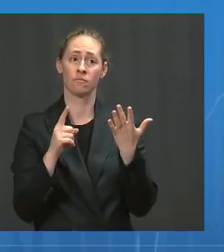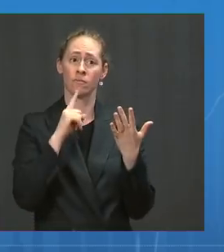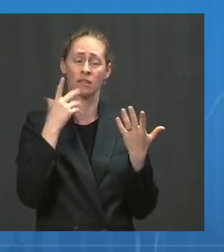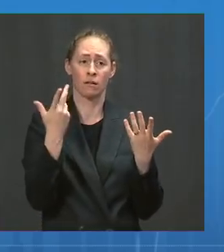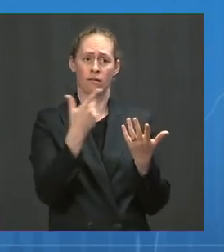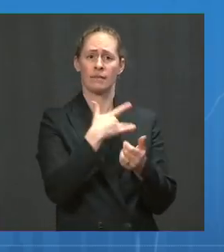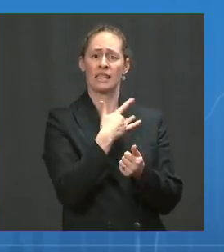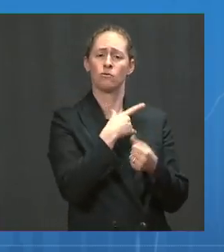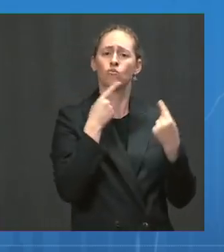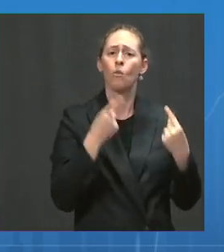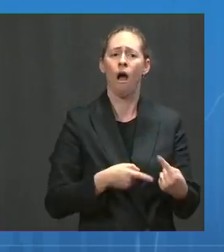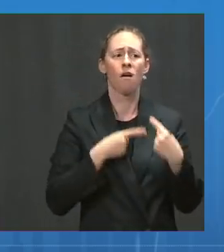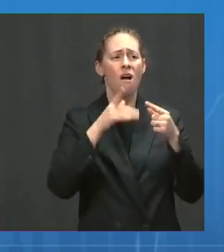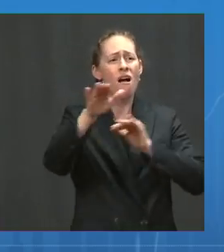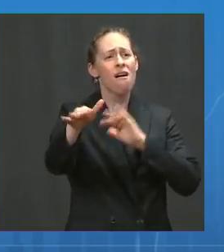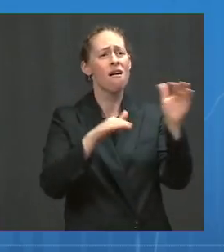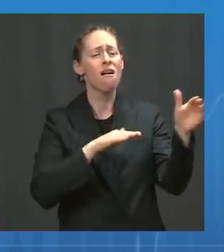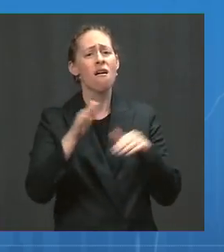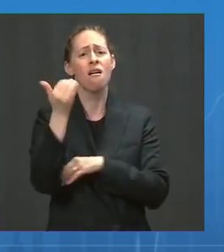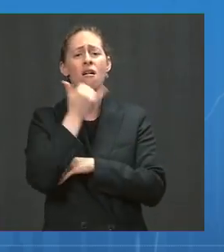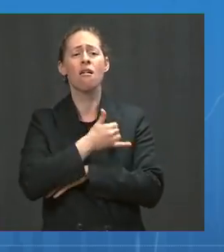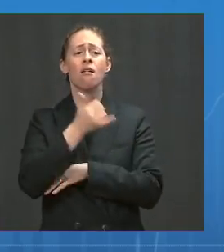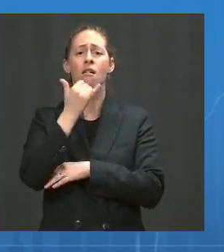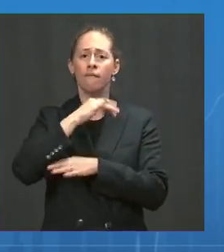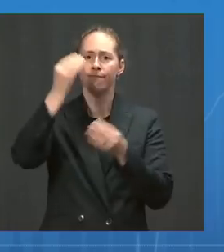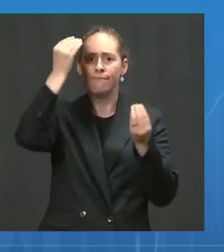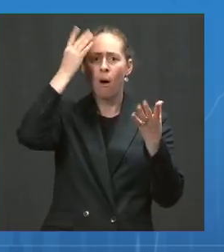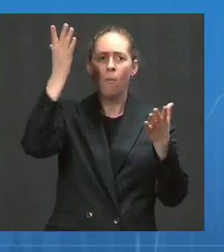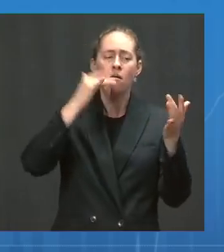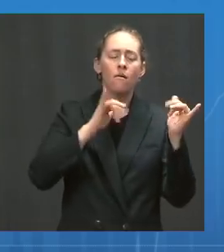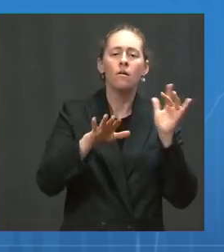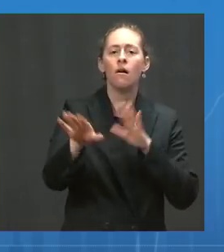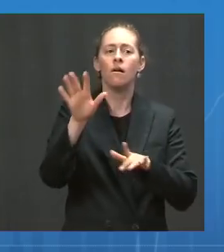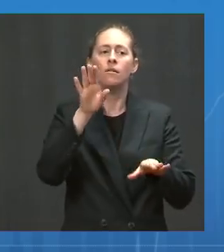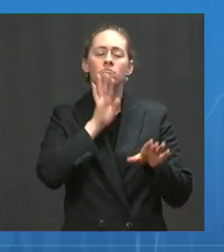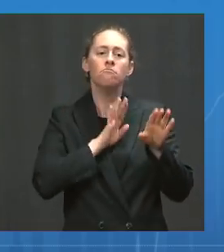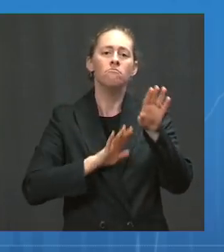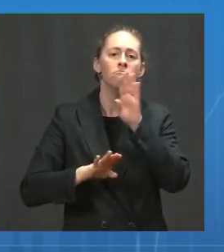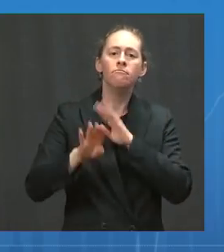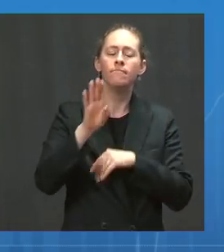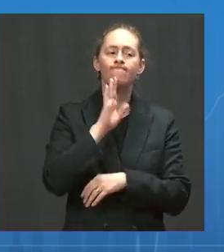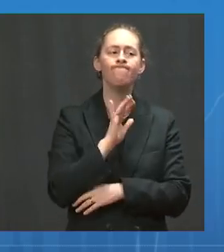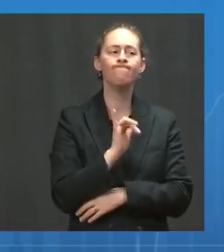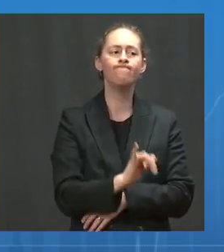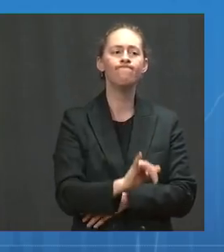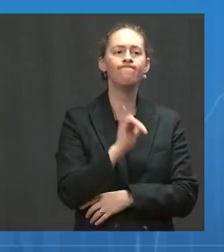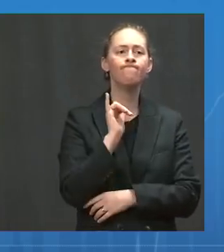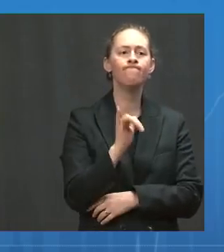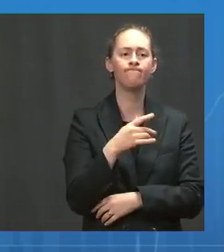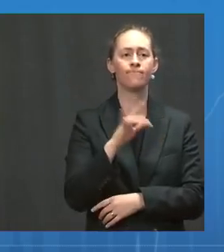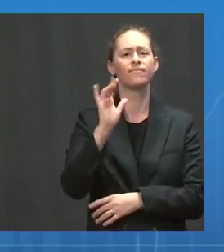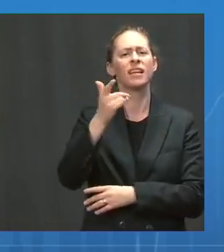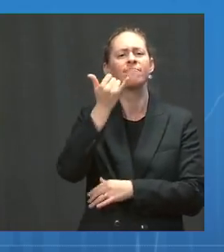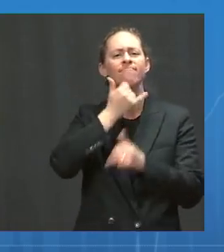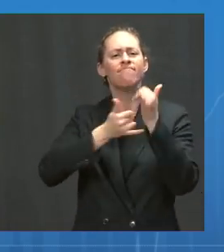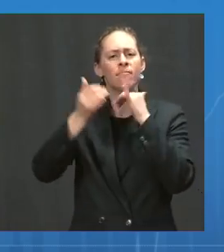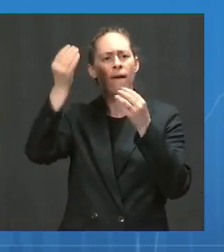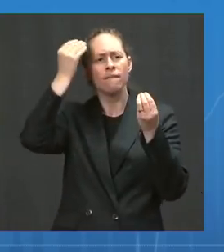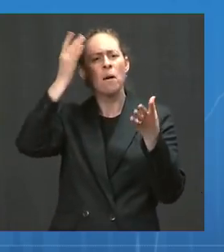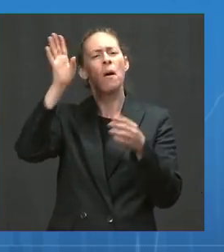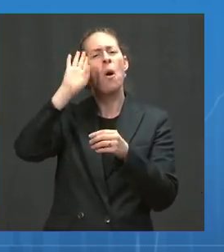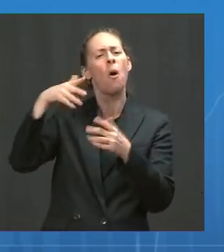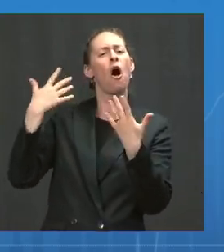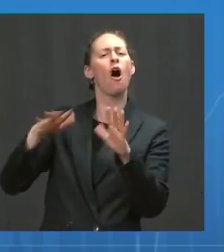information about COVID-19. Now, health misinformation has been a problem long before COVID. What's different now